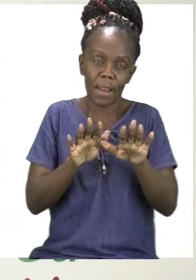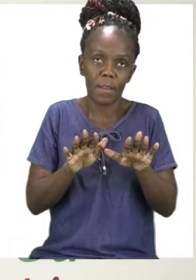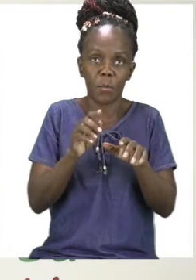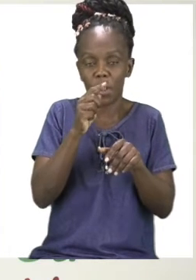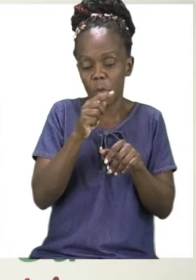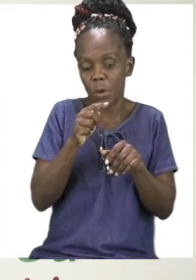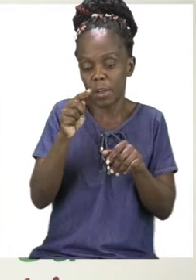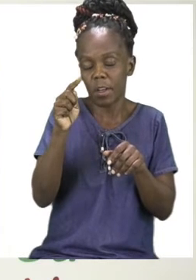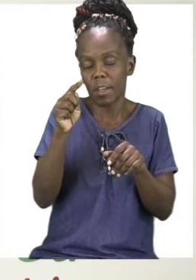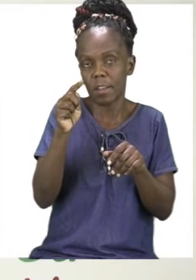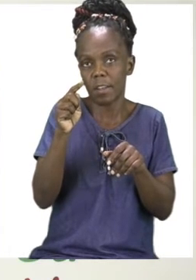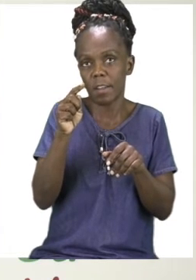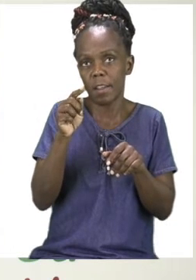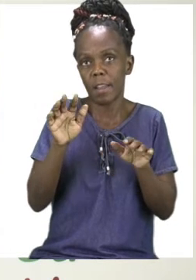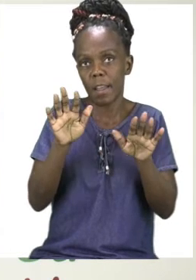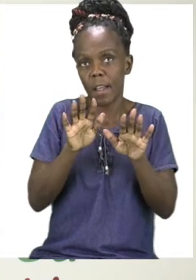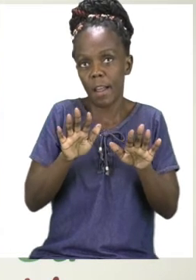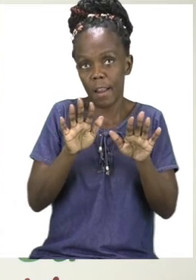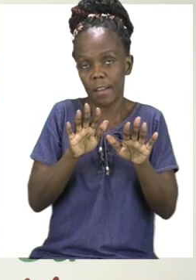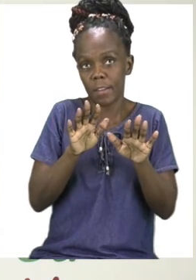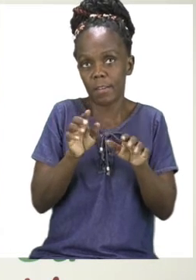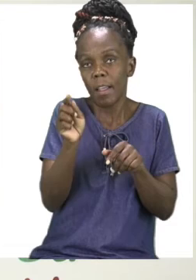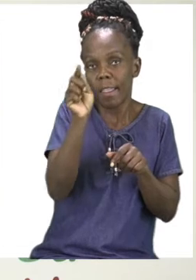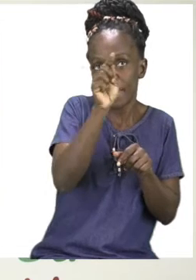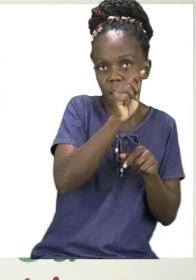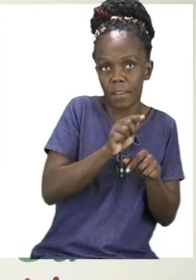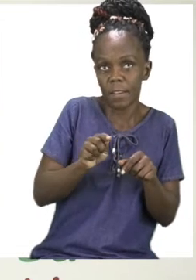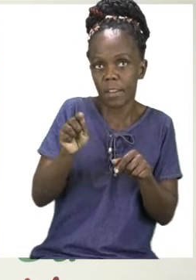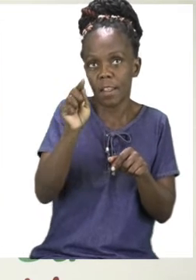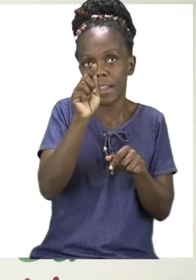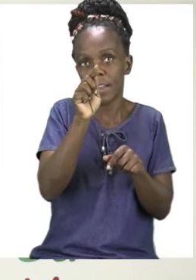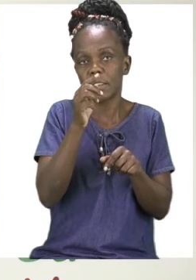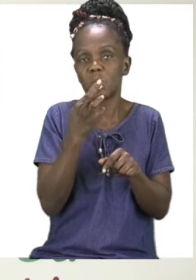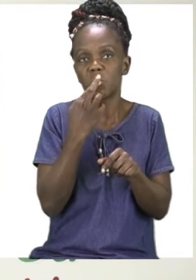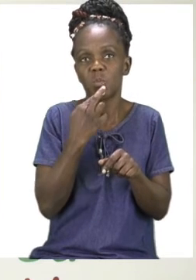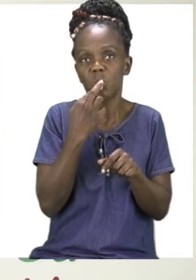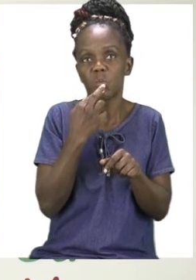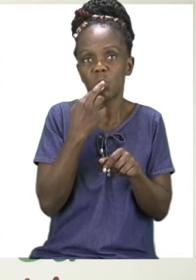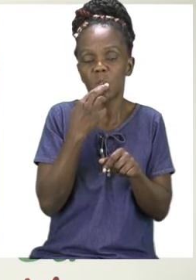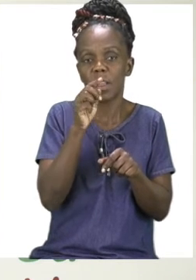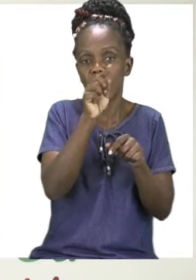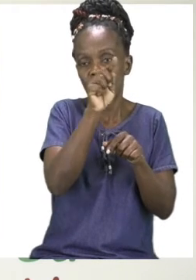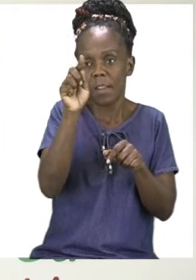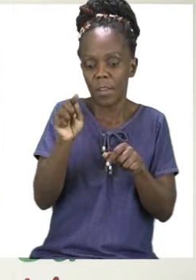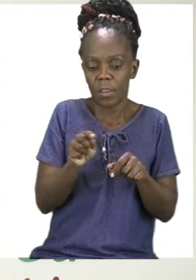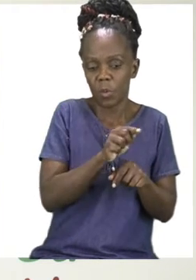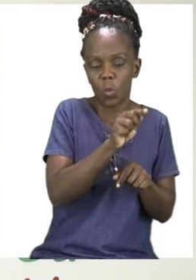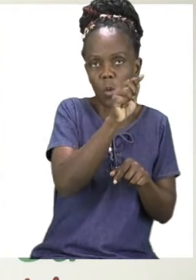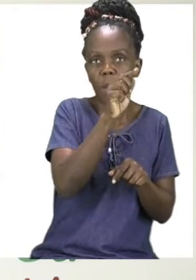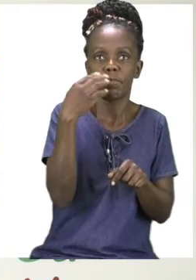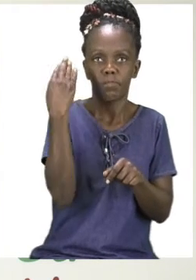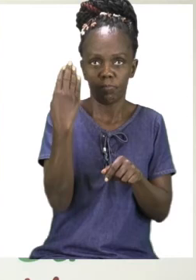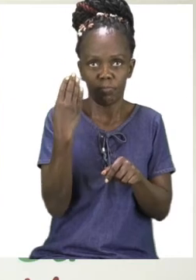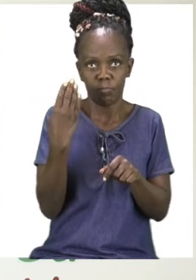is red. And our square is blue. So I want